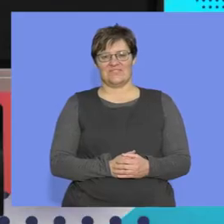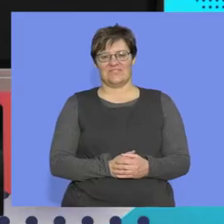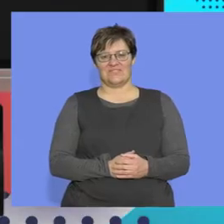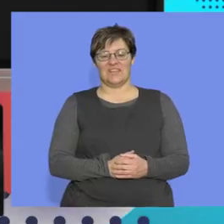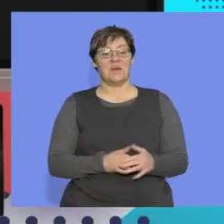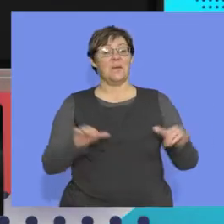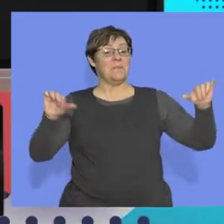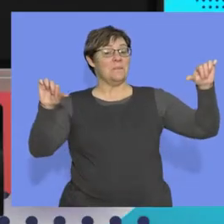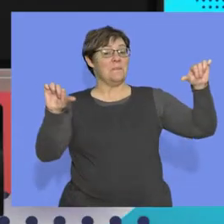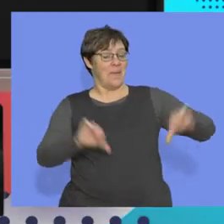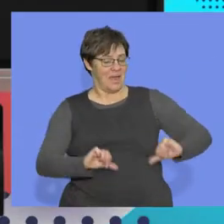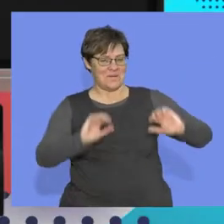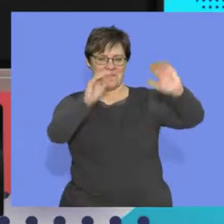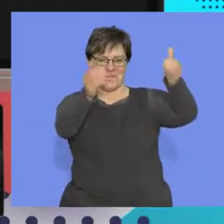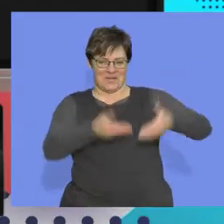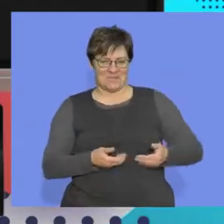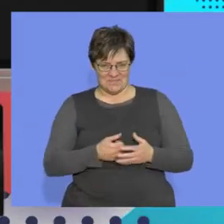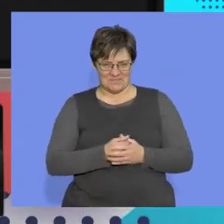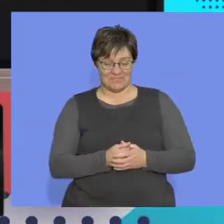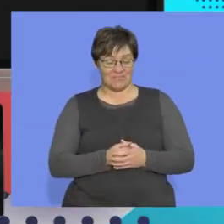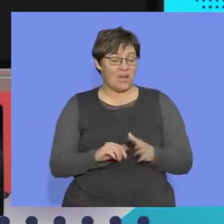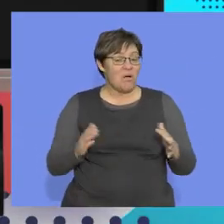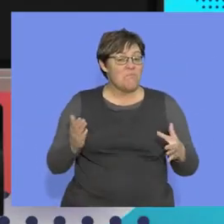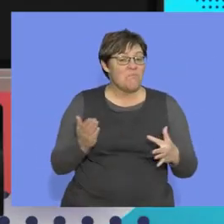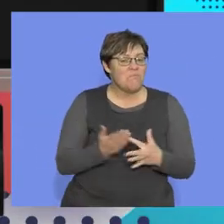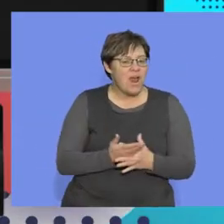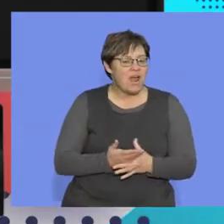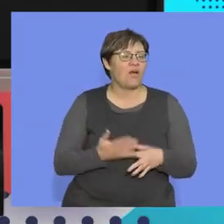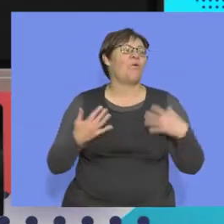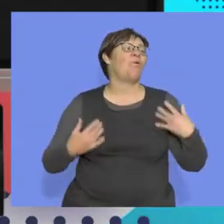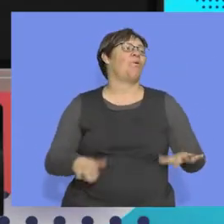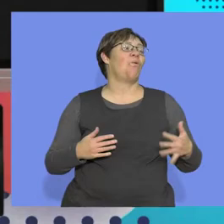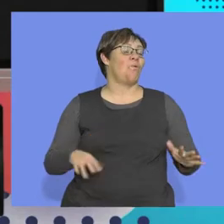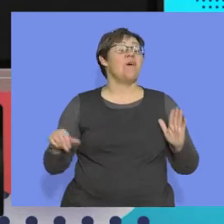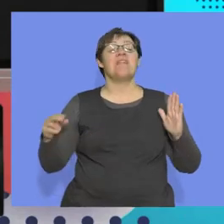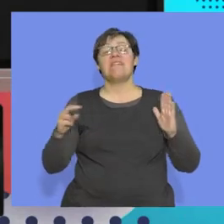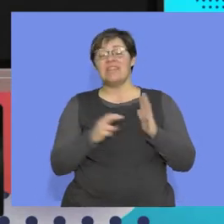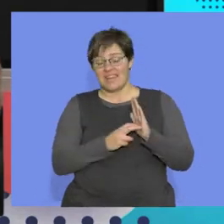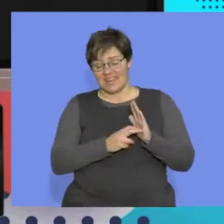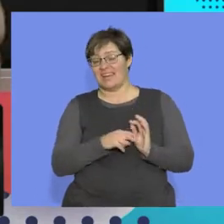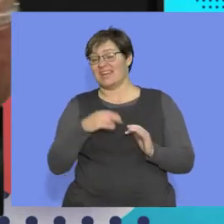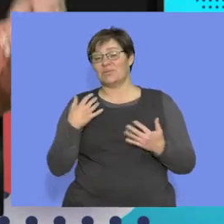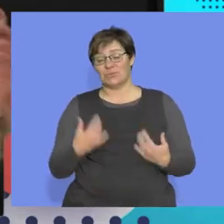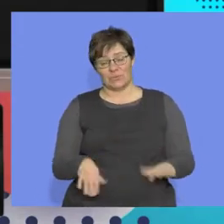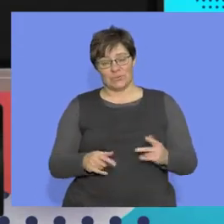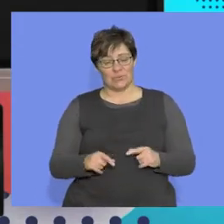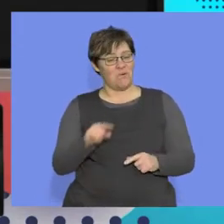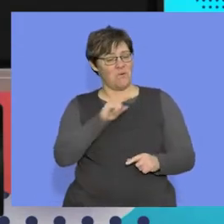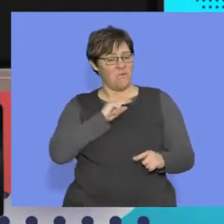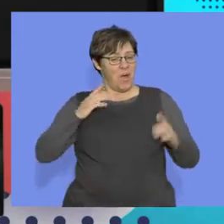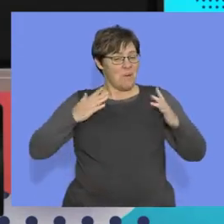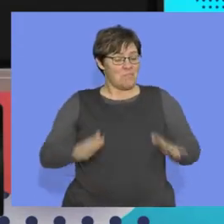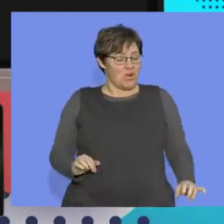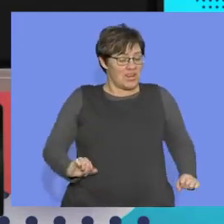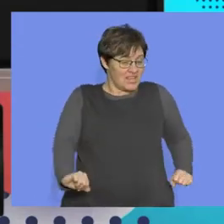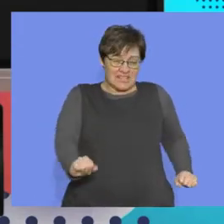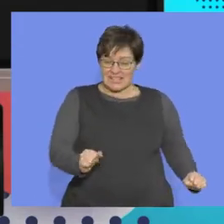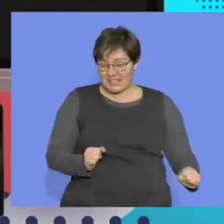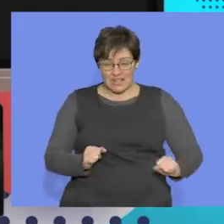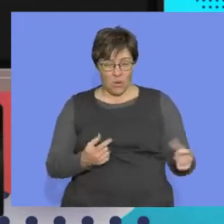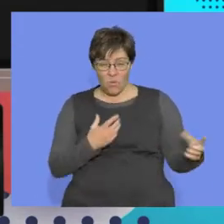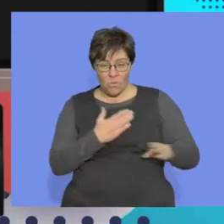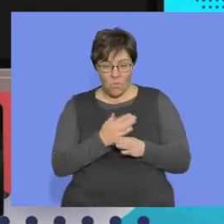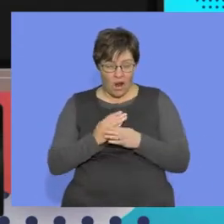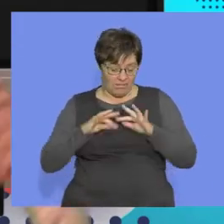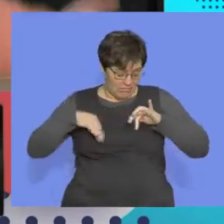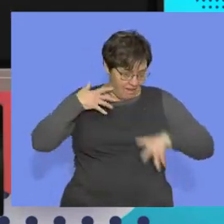Welcome back, Life Sciences. That break is always so necessary. We need to get all the body parts going. We need